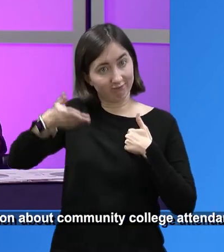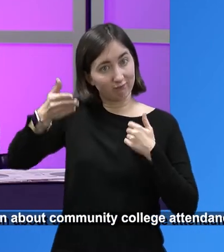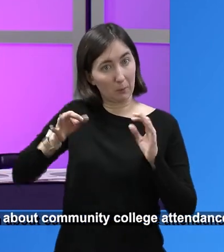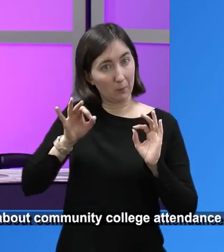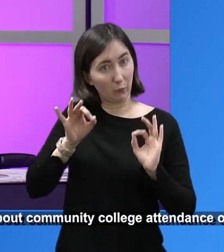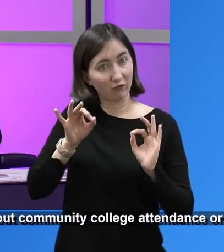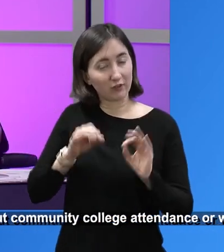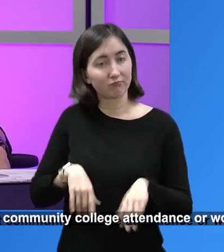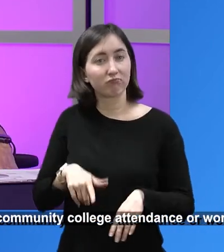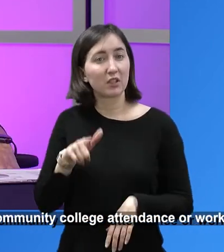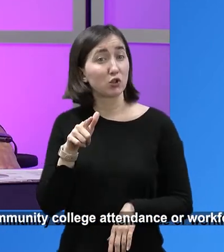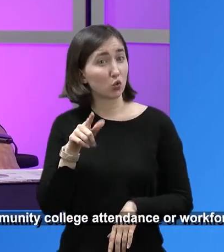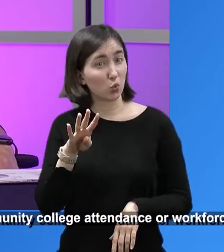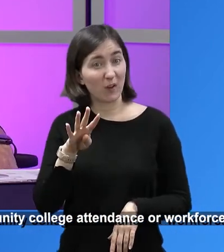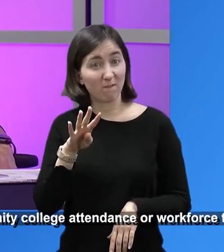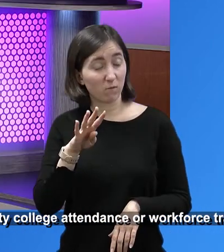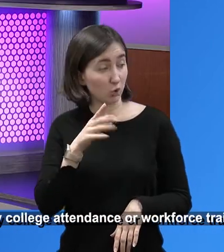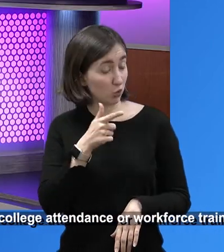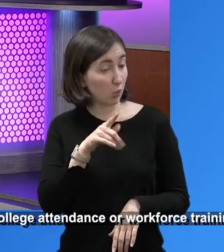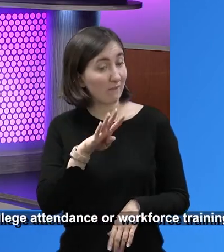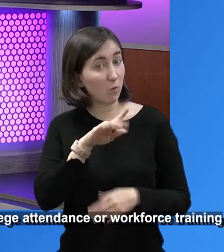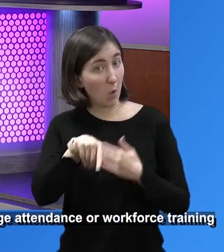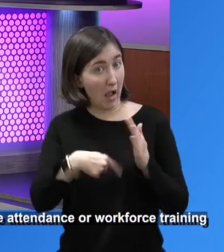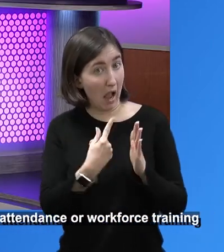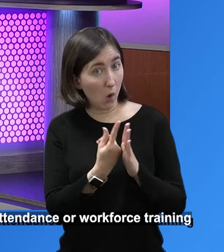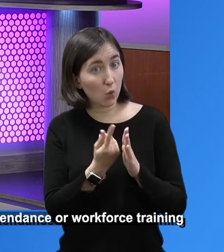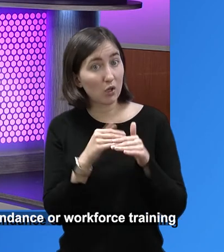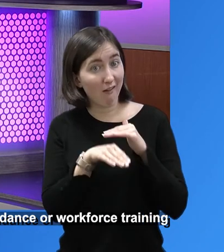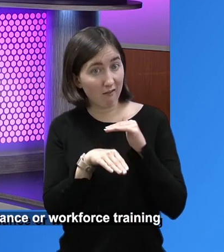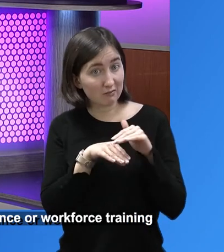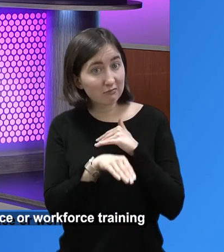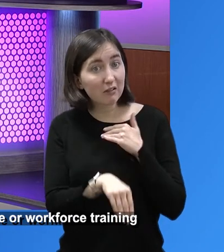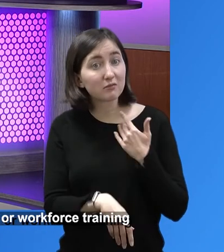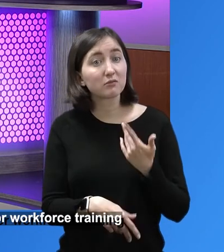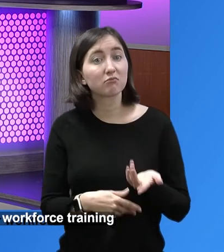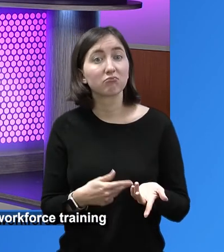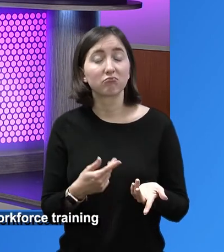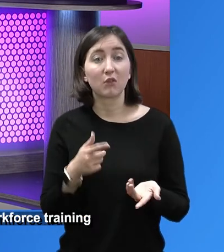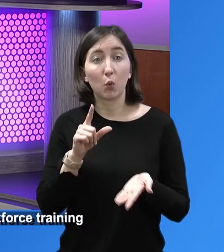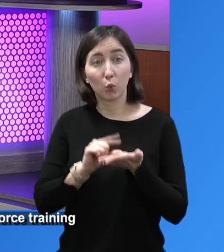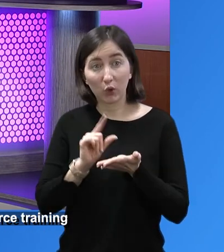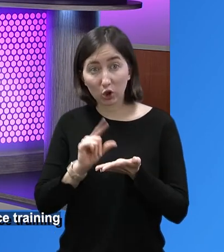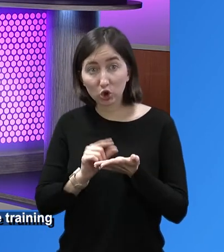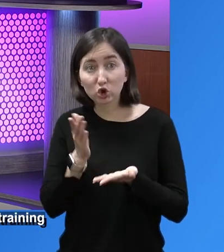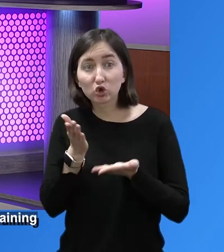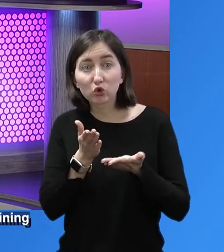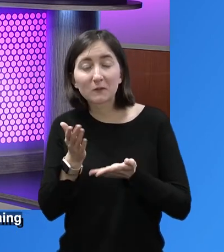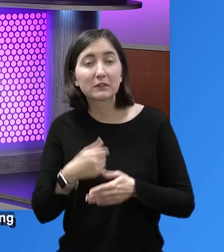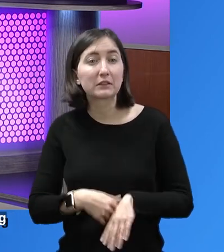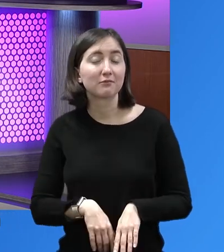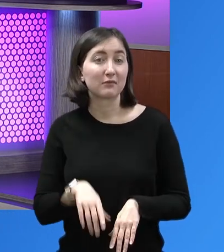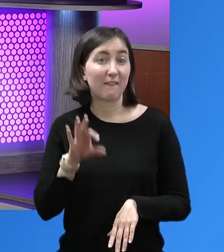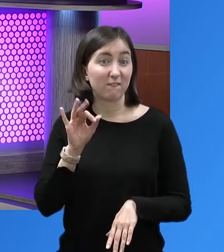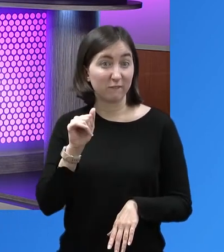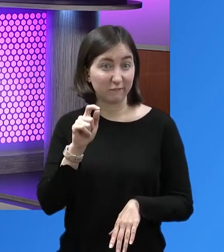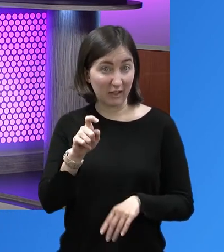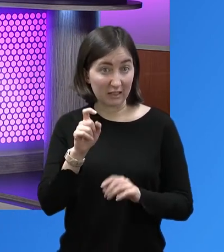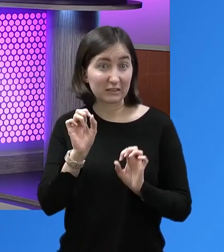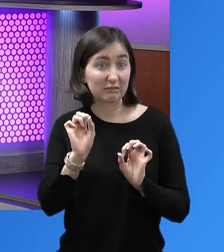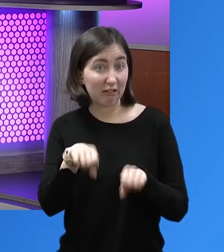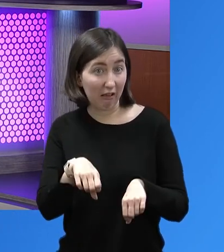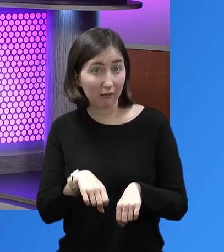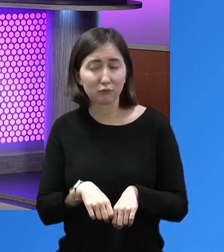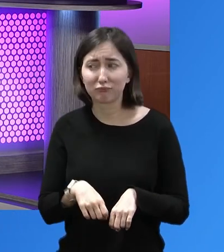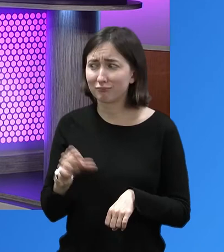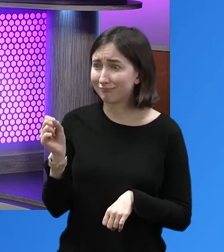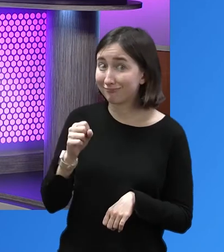to be. 24-hour access, printer service, fax service. Parking. Parking. Absolutely parking. And close to a lot of